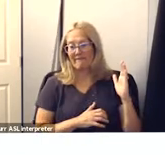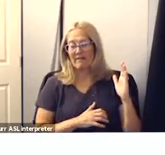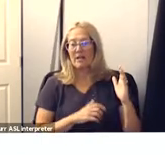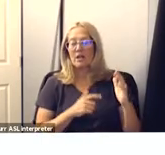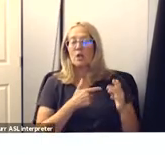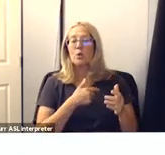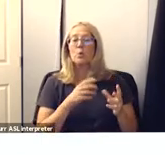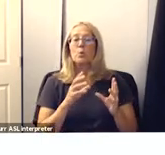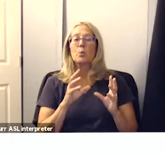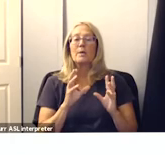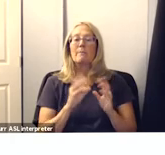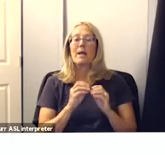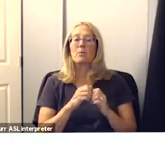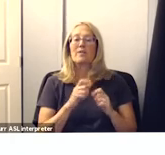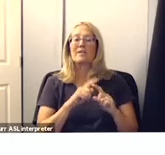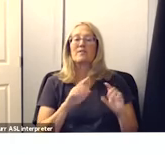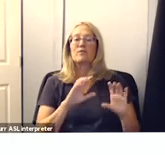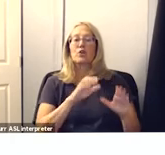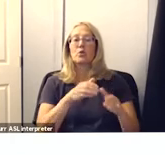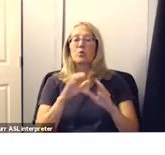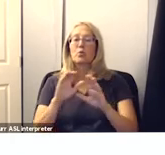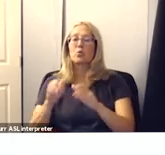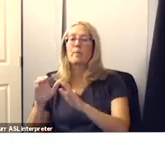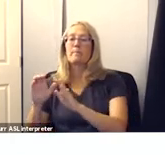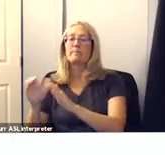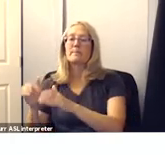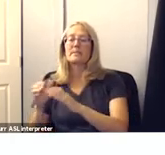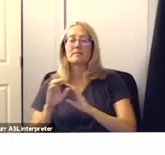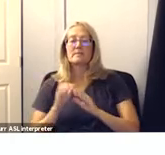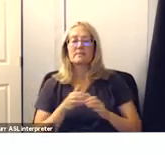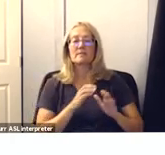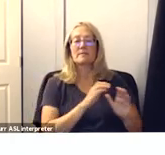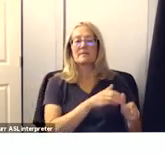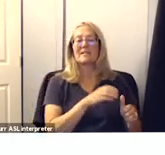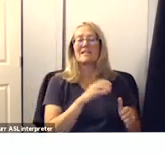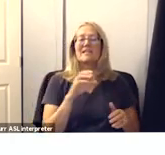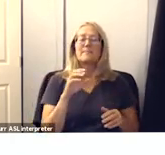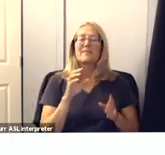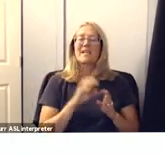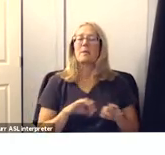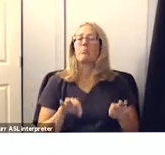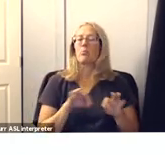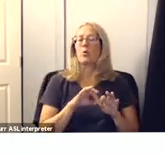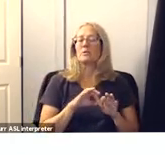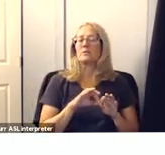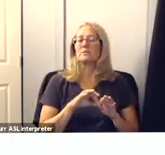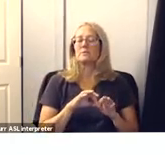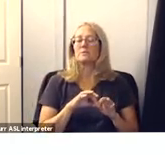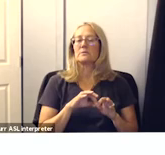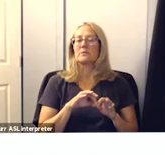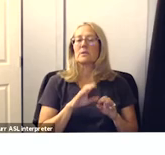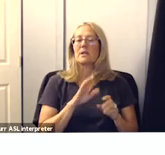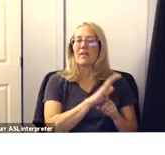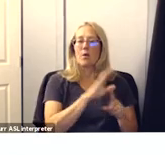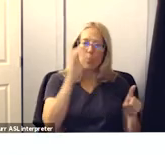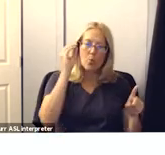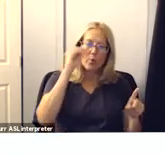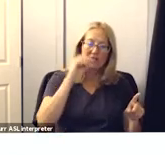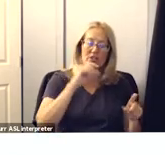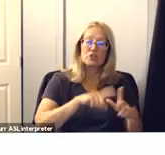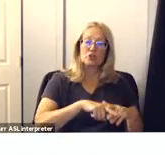of stakeholder groups and um as you can see here on the slide we started with students